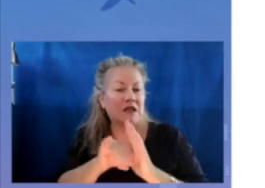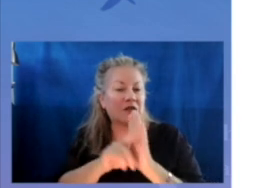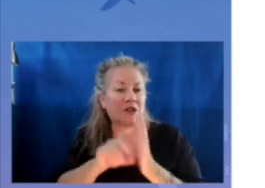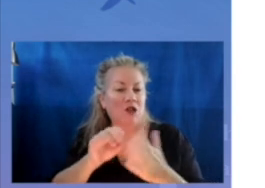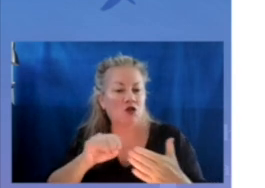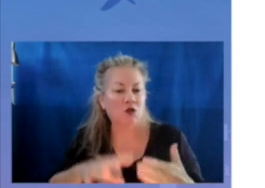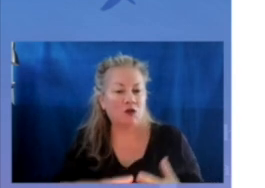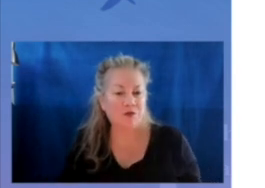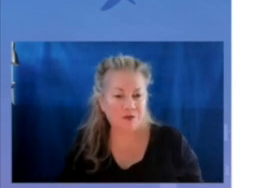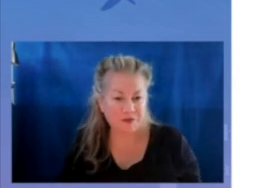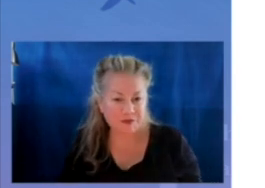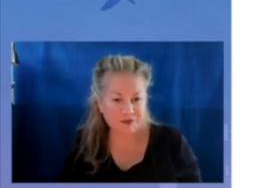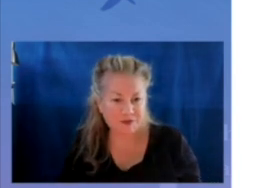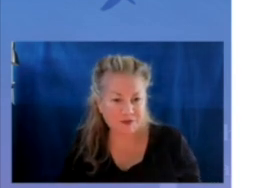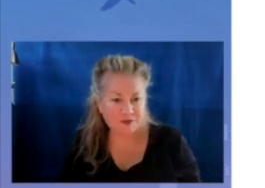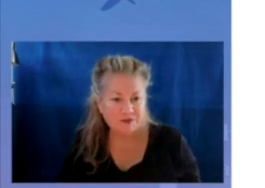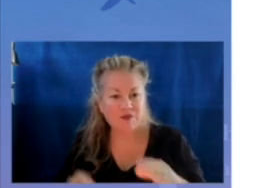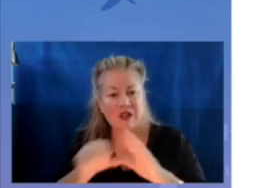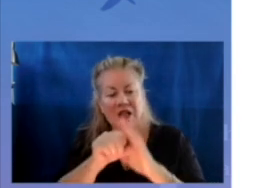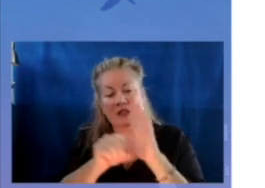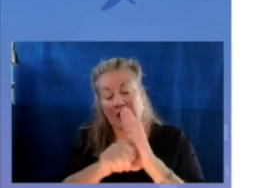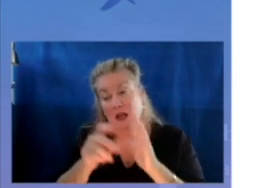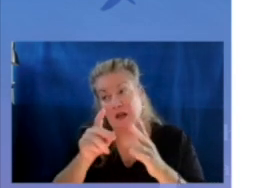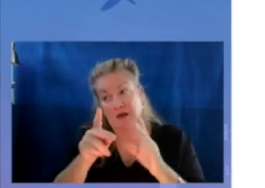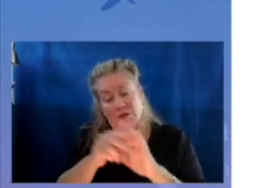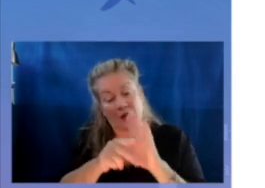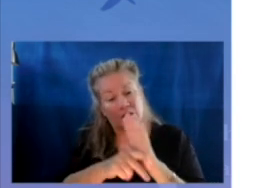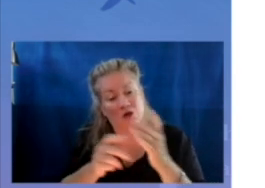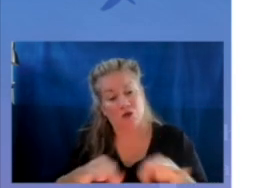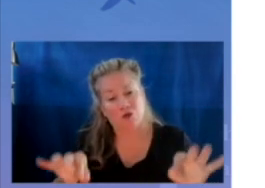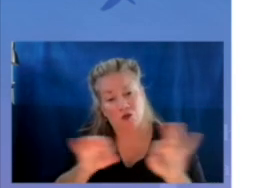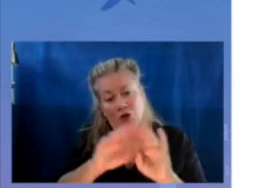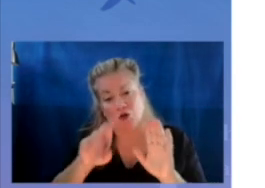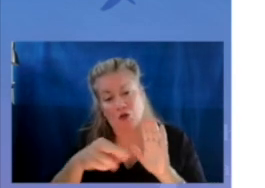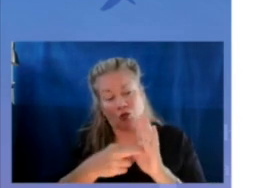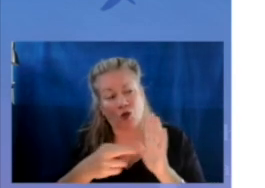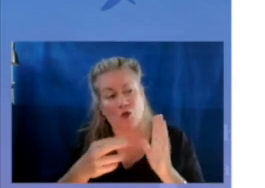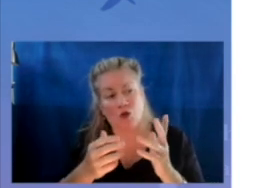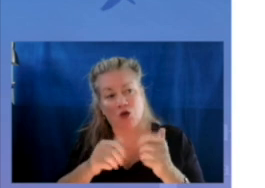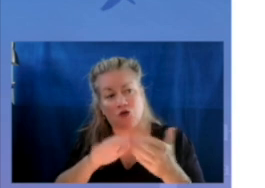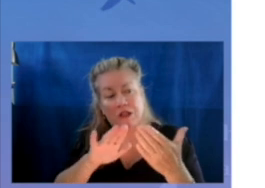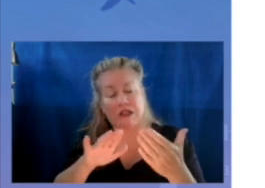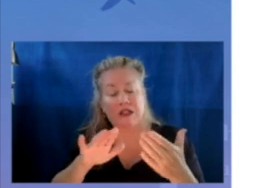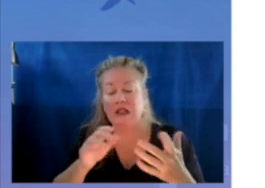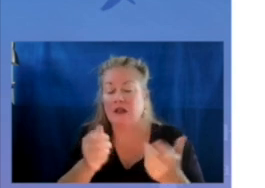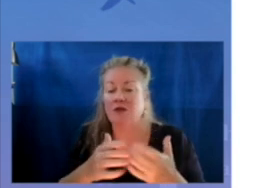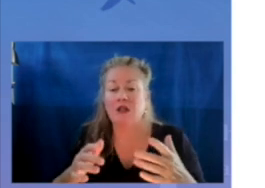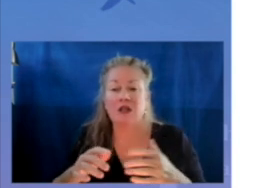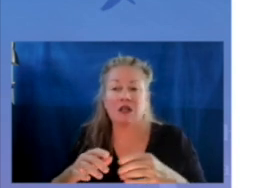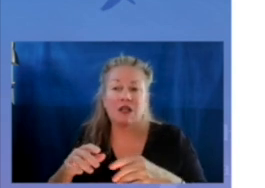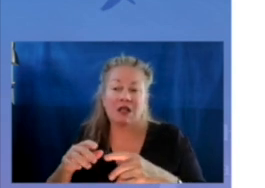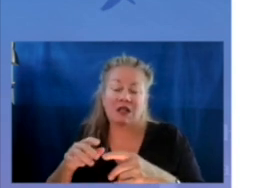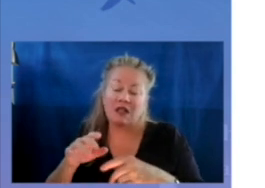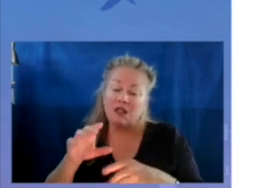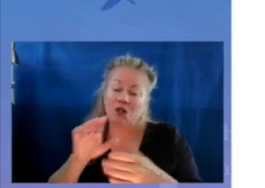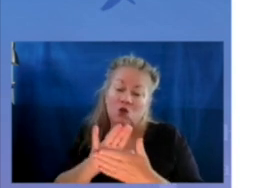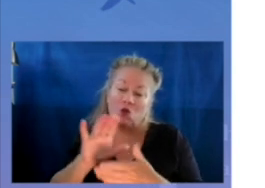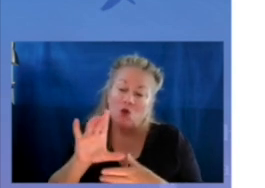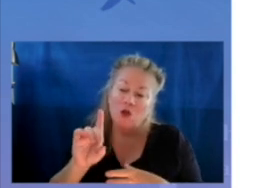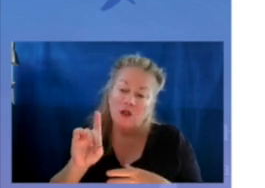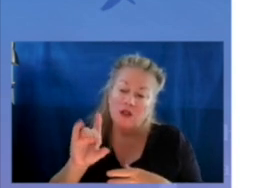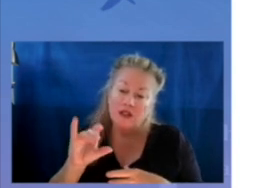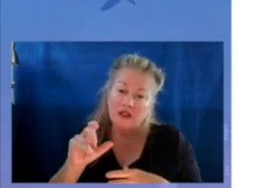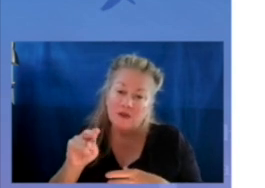students. State policy plays a critical role in addressing everything from the disproportionate impact of school discipline,